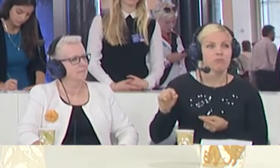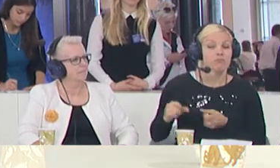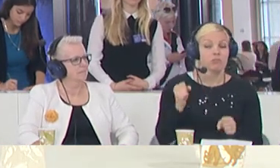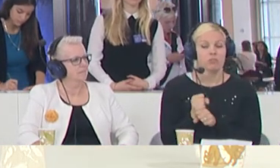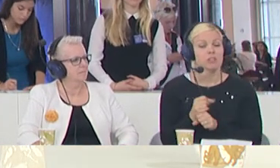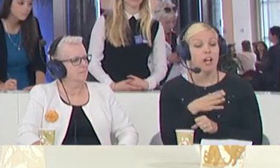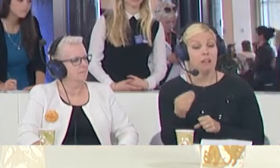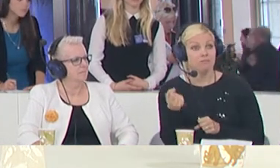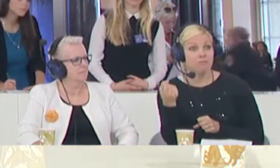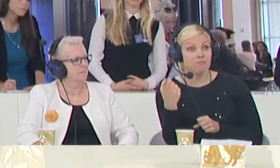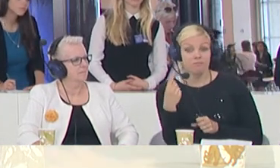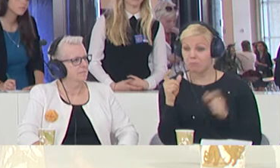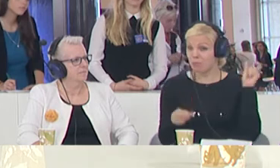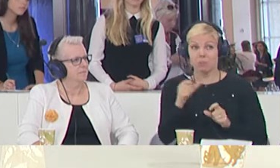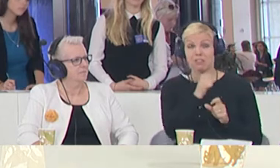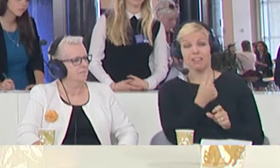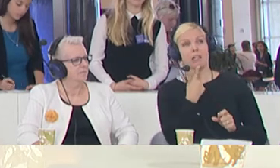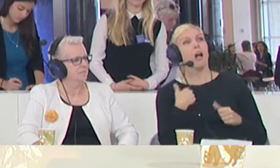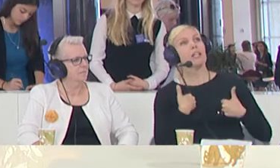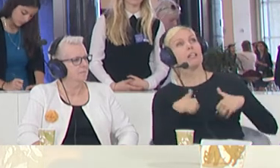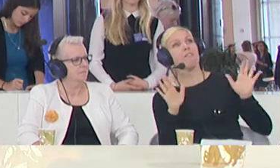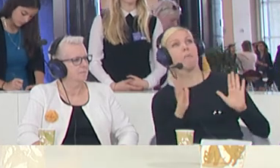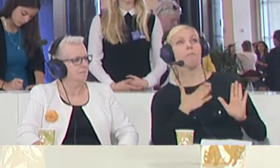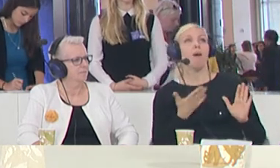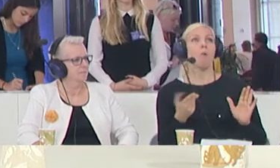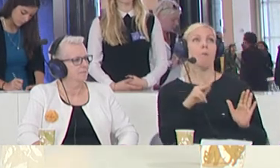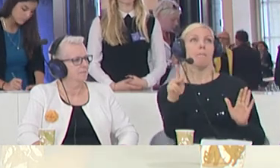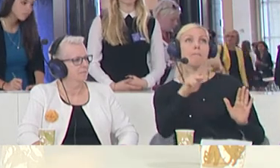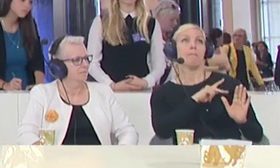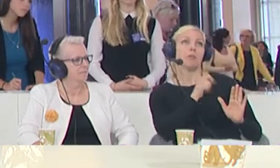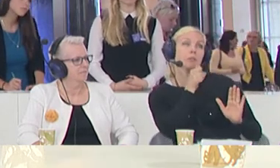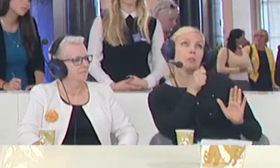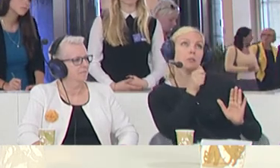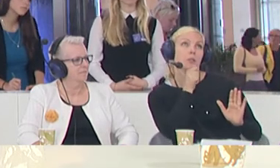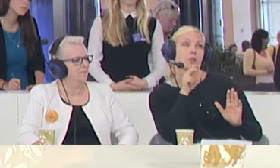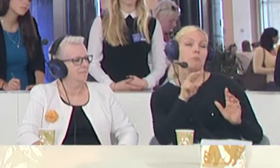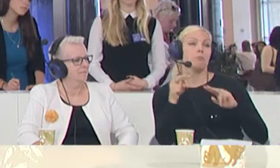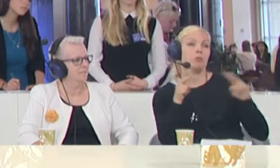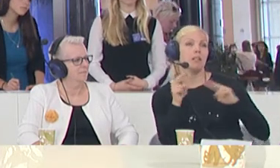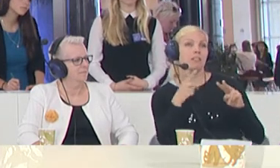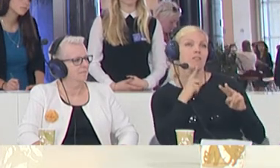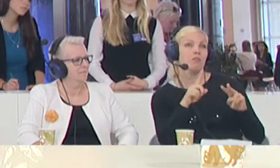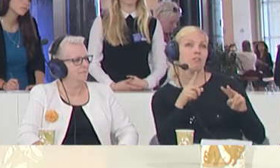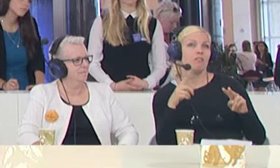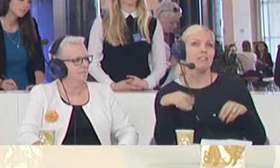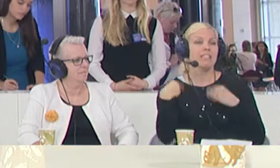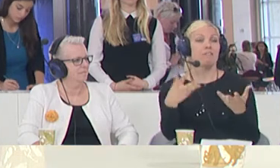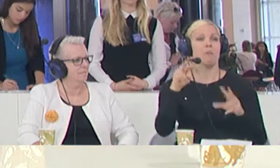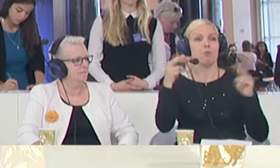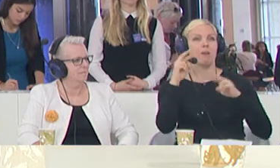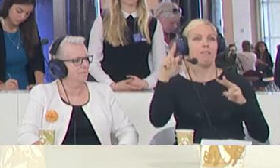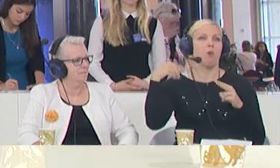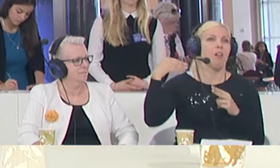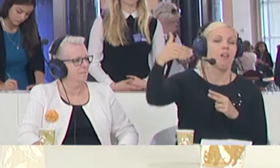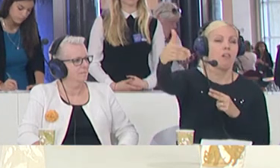my personal perspective in order to create a better perspective for my life. I mean, I'm from a region of emigration in East Germany. People